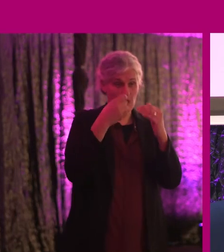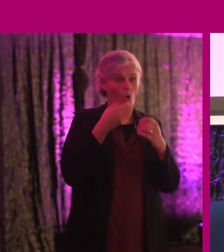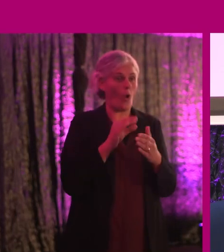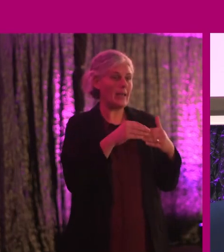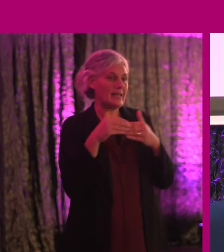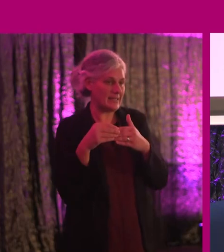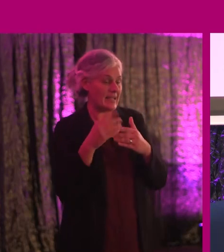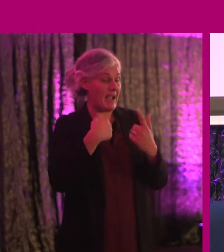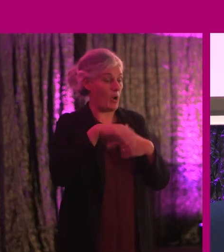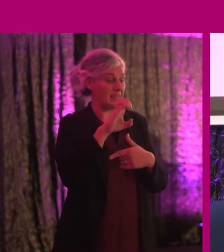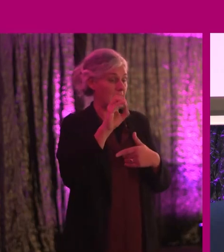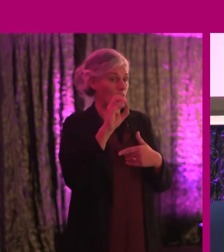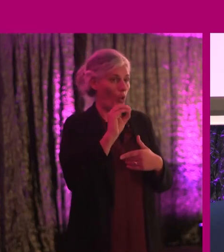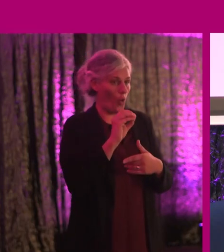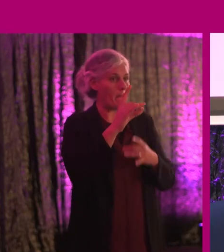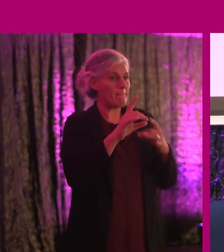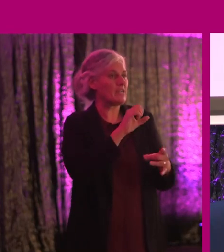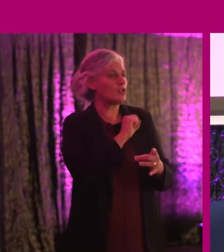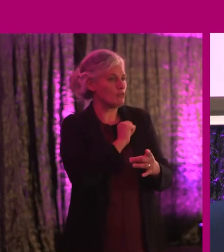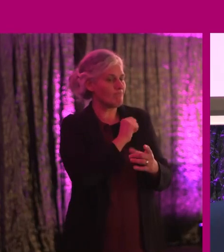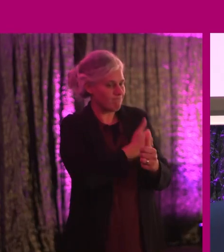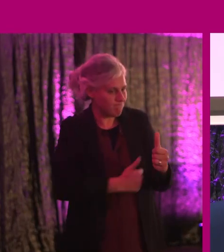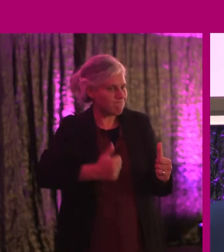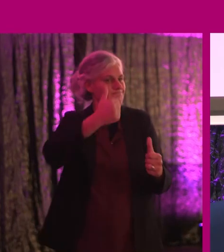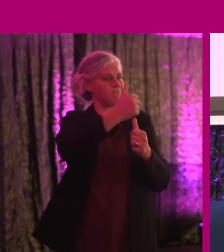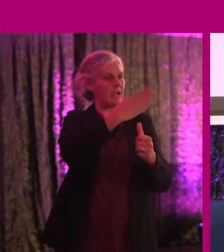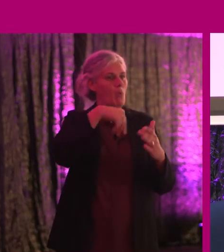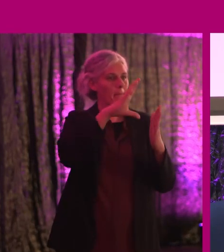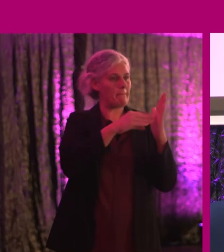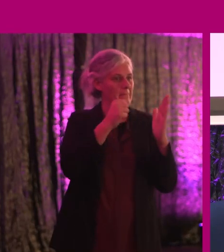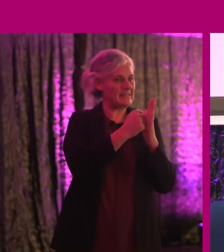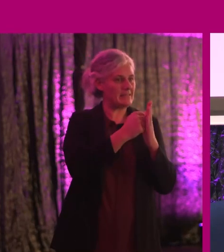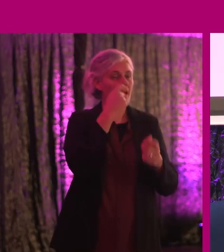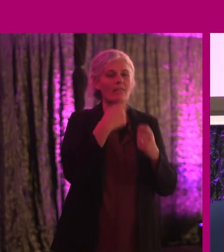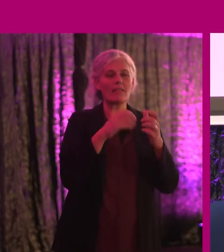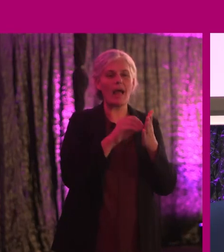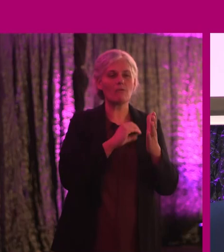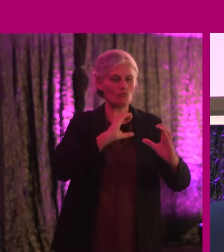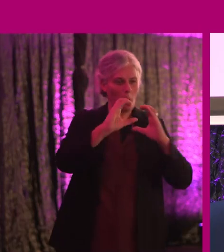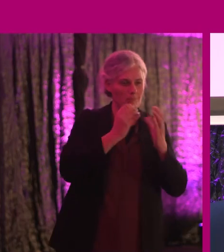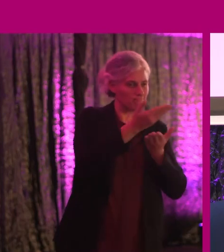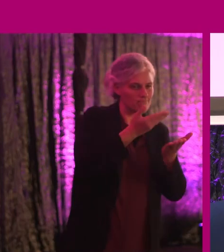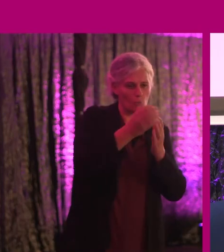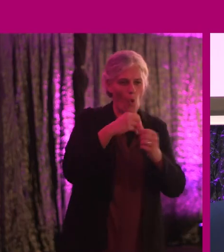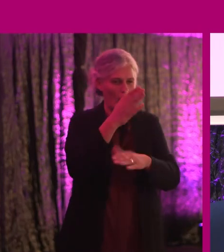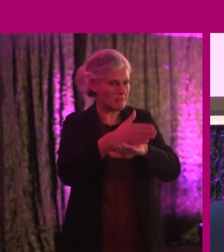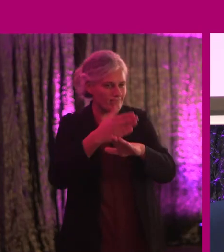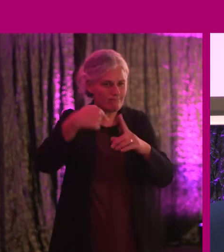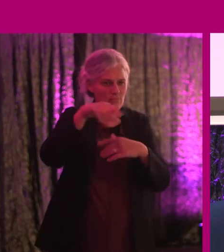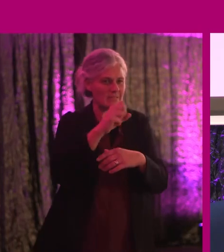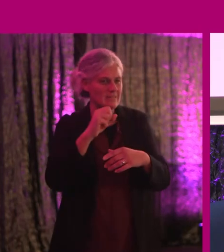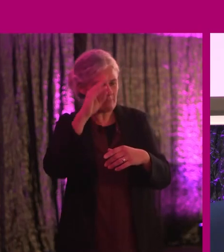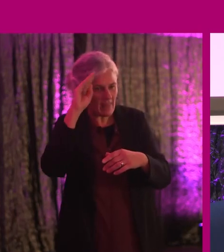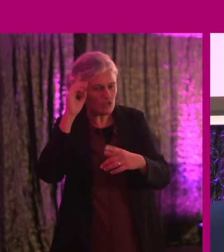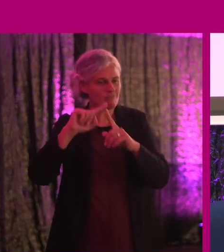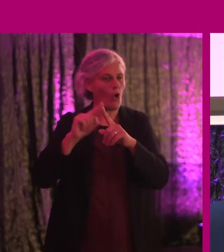will commit to making sure it stays at the top of our business. And then they had to communicate to their employees and then we could communicate it to the rest